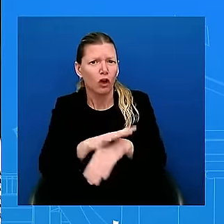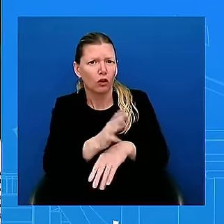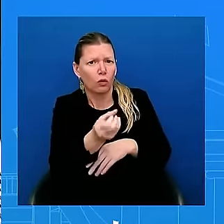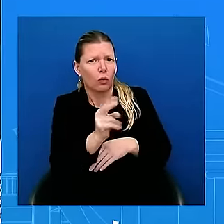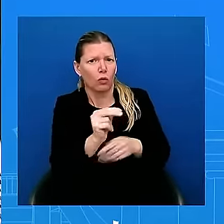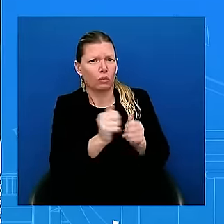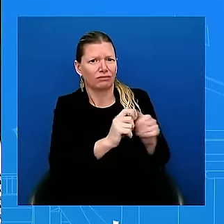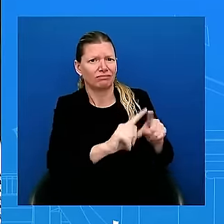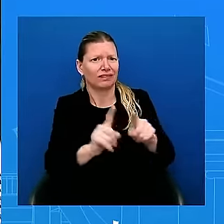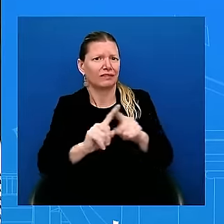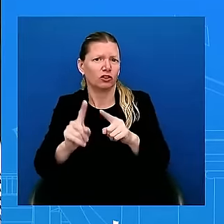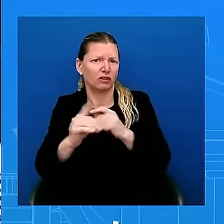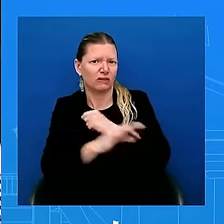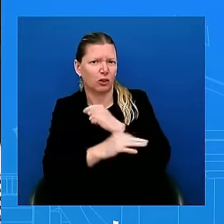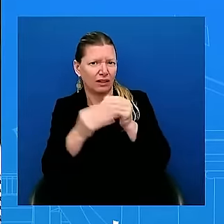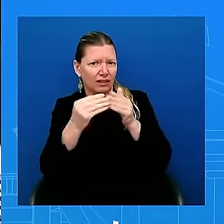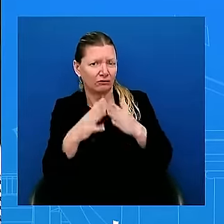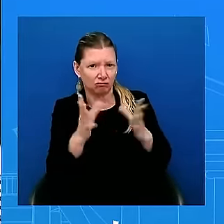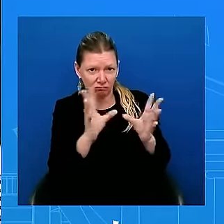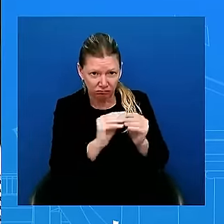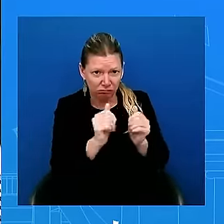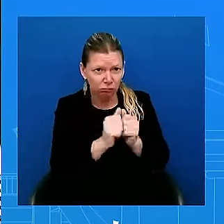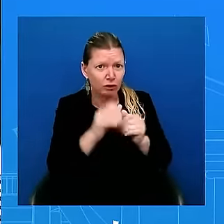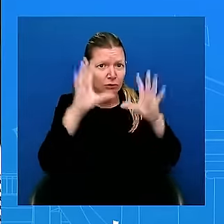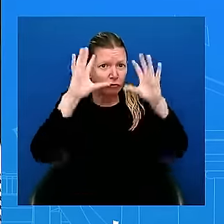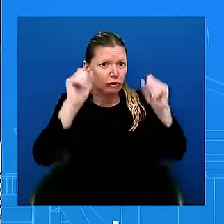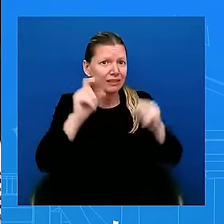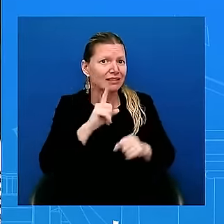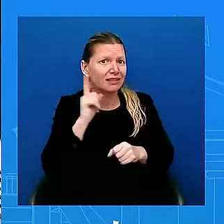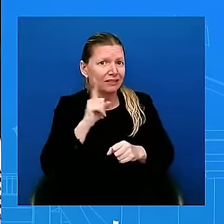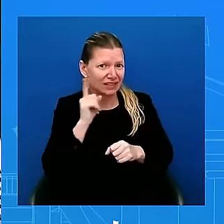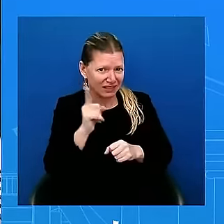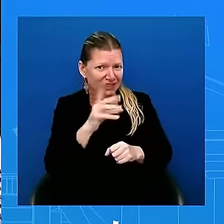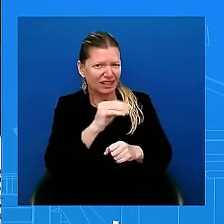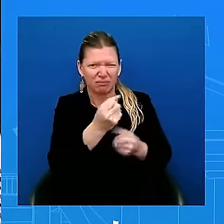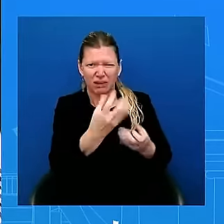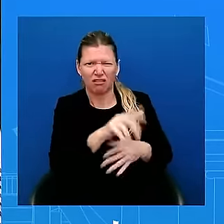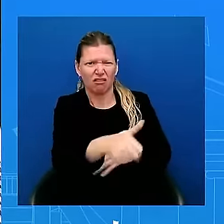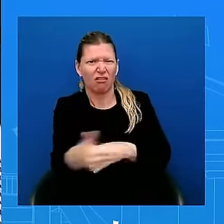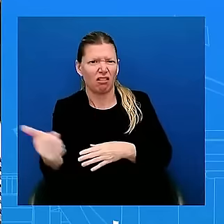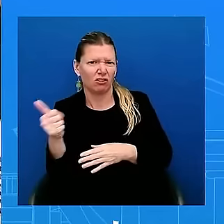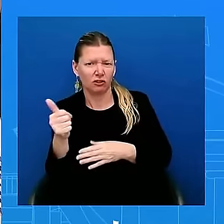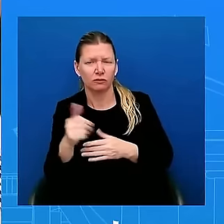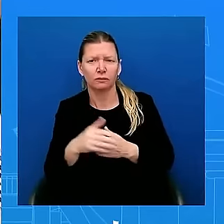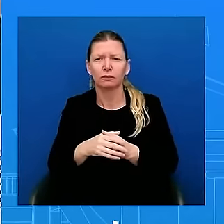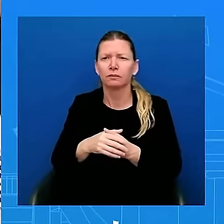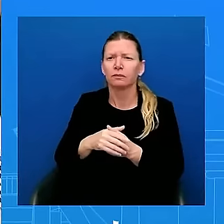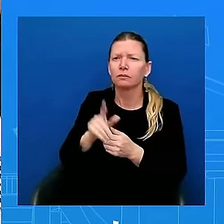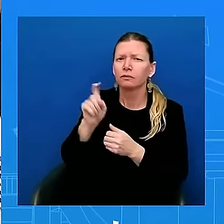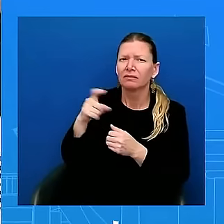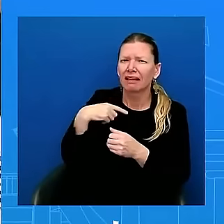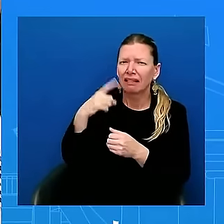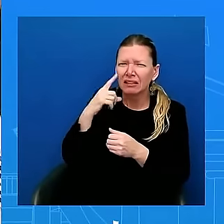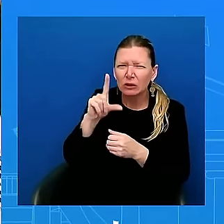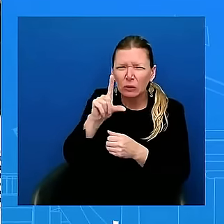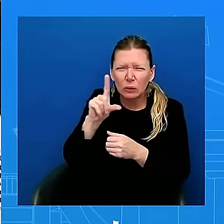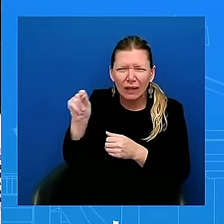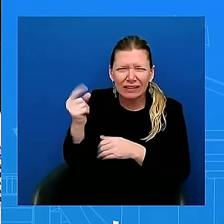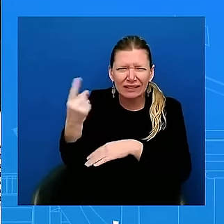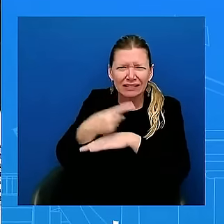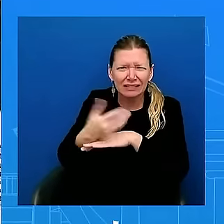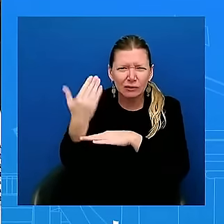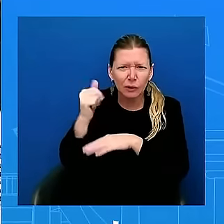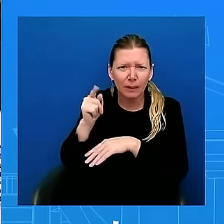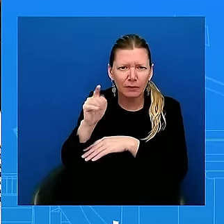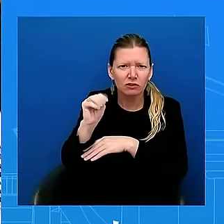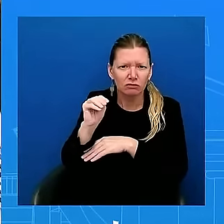first said that they were really optimistic about finding, really closing the deal. Has nothing changed in 20 days? Is